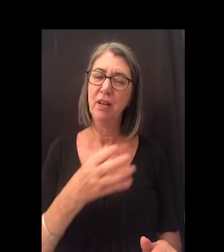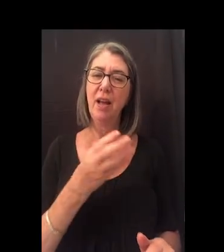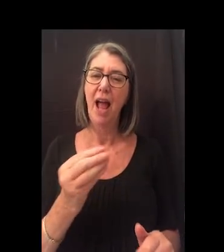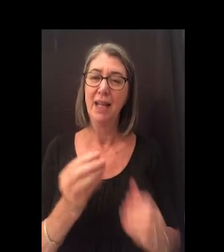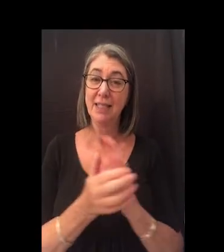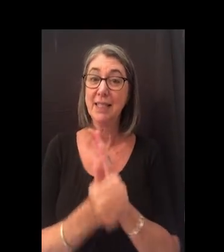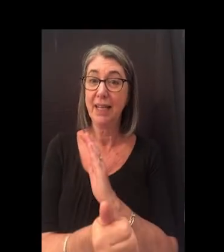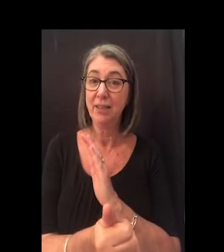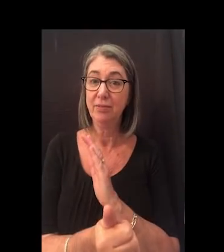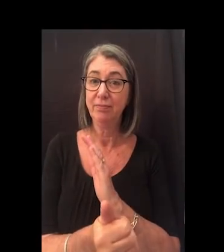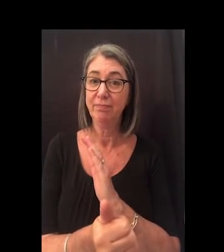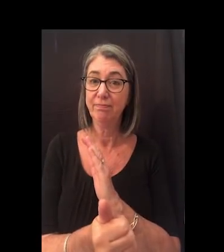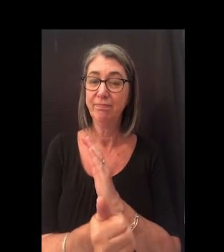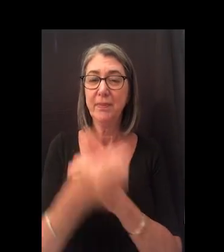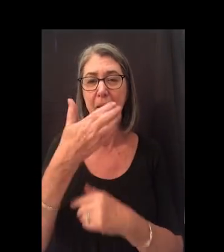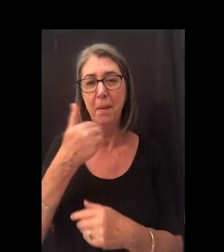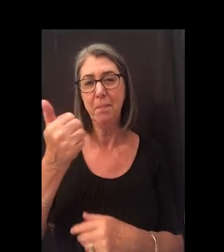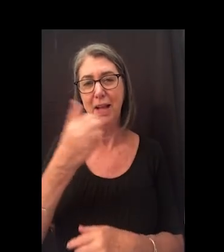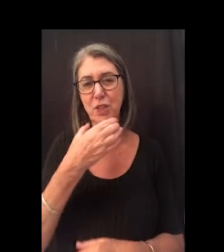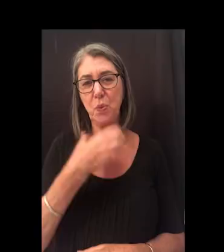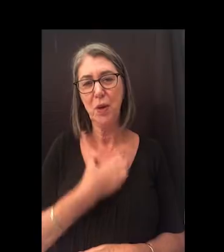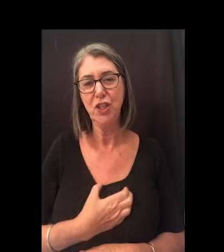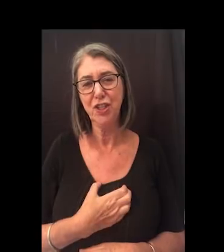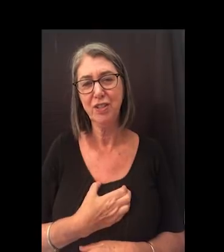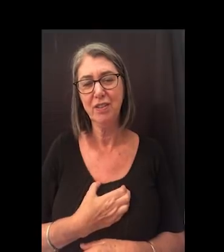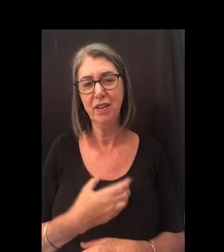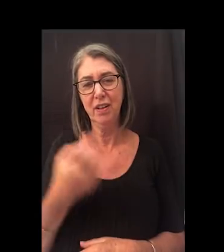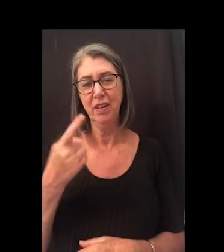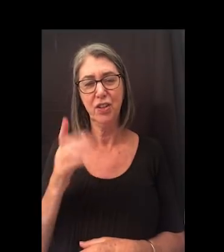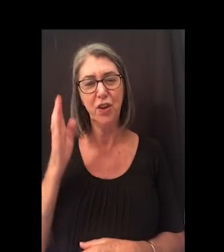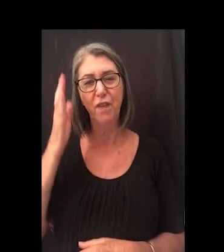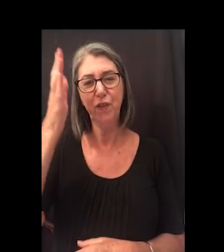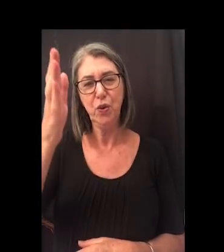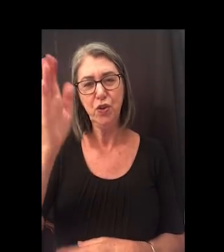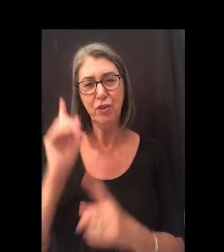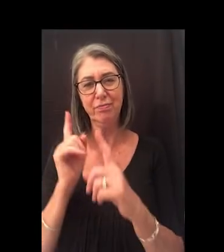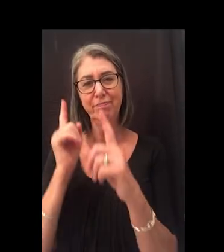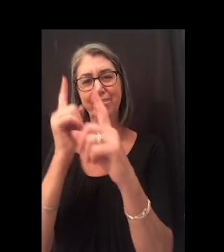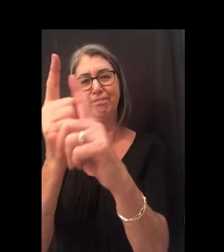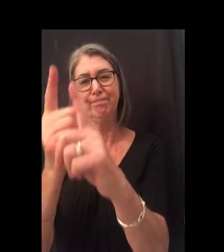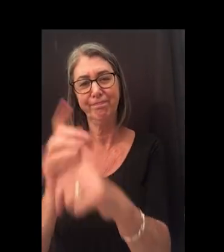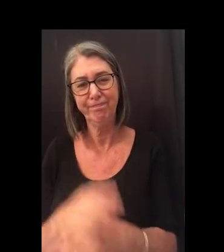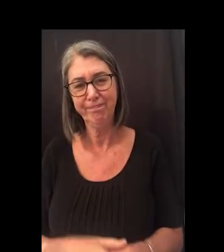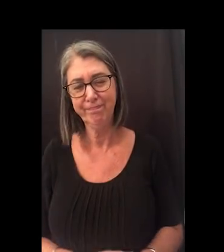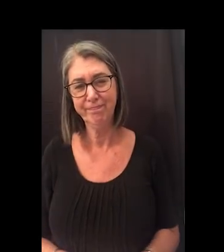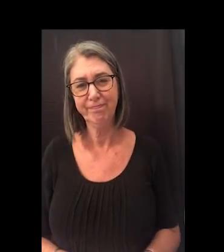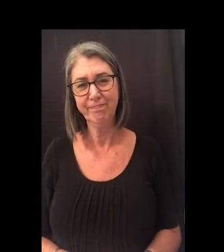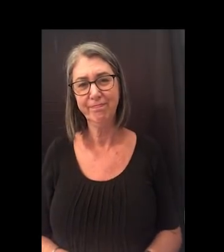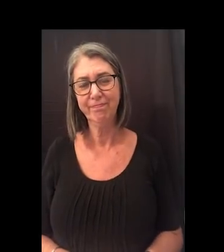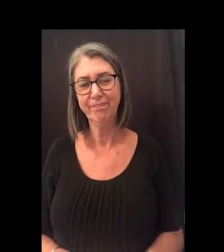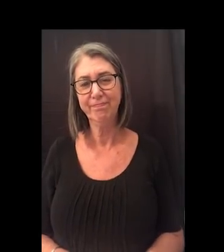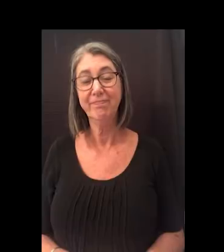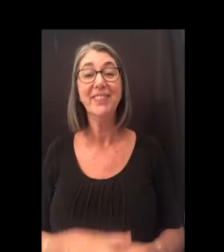compassion, and skill. Best wishes to your future endeavors.